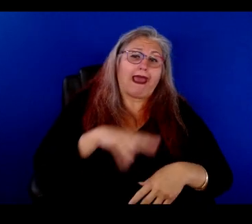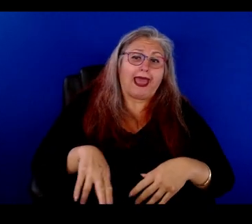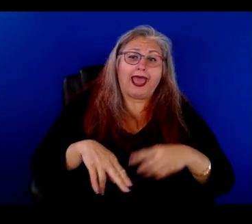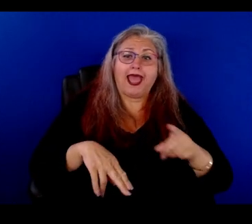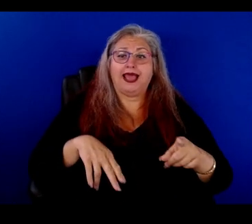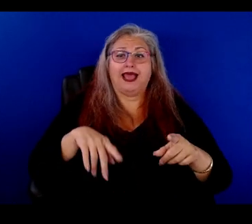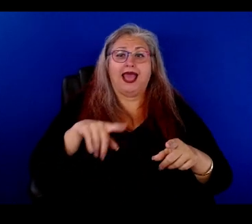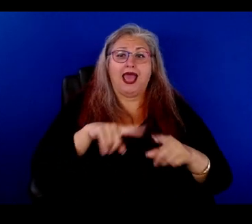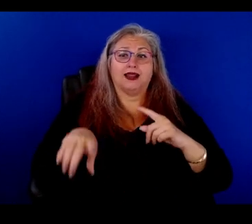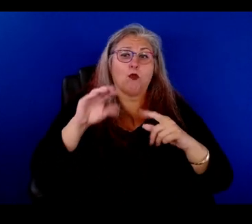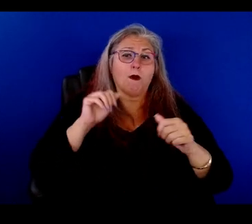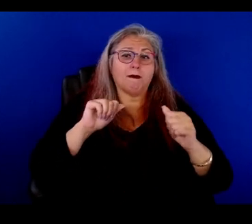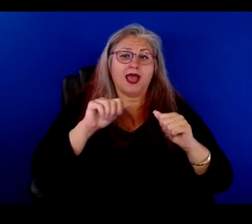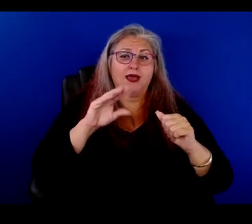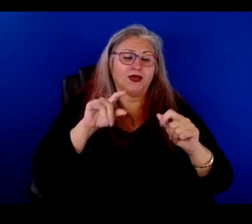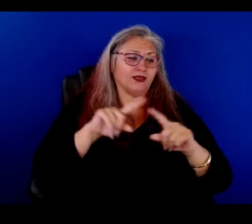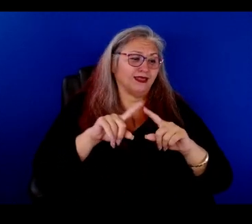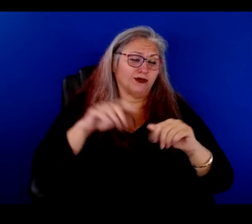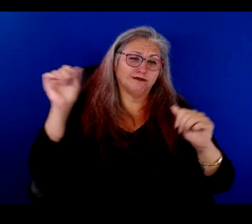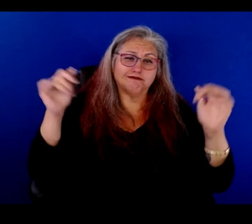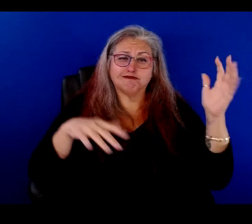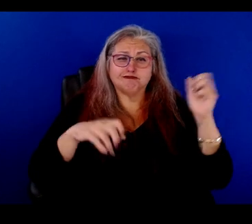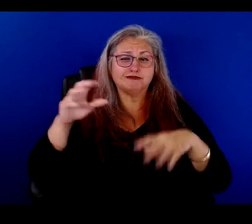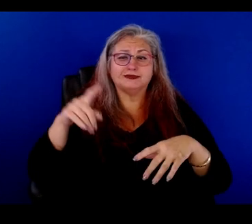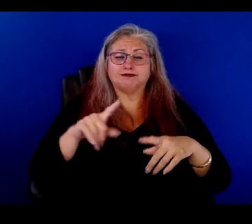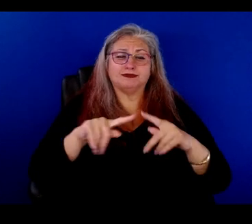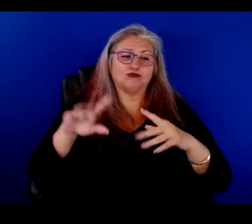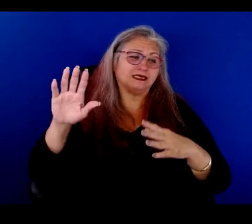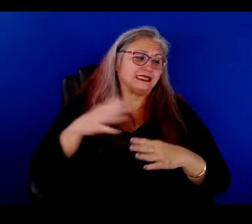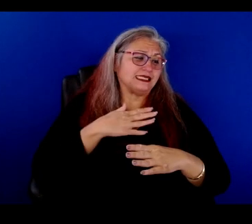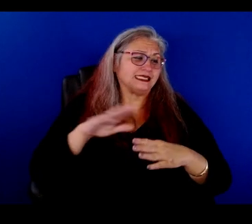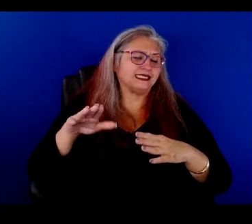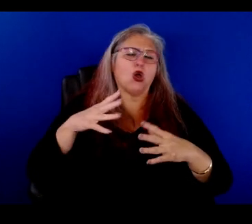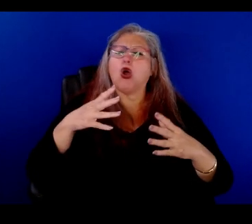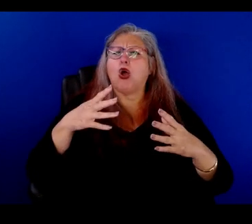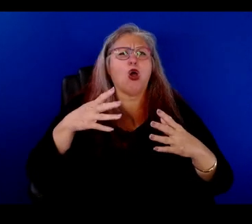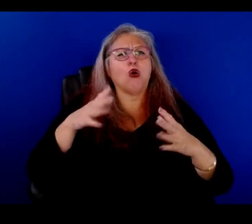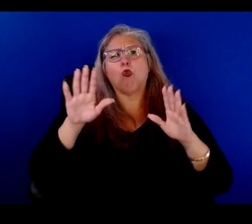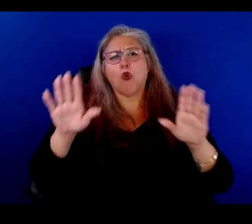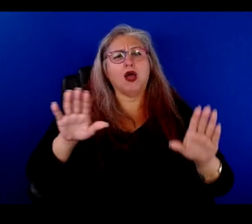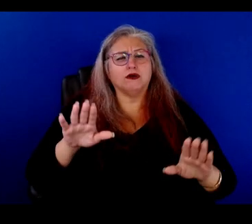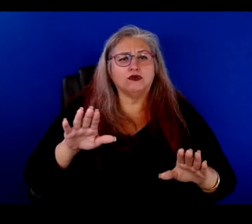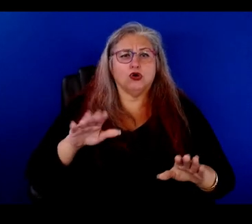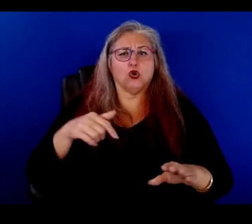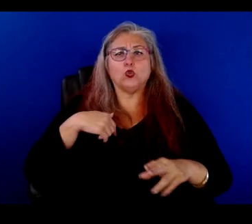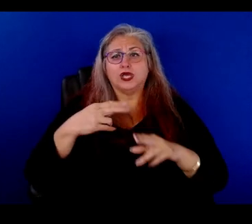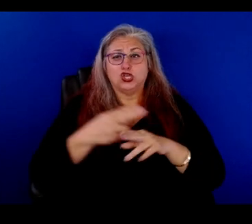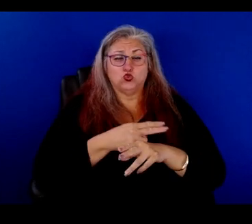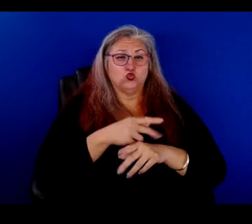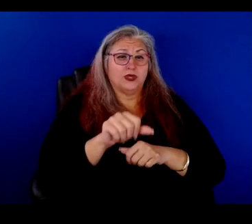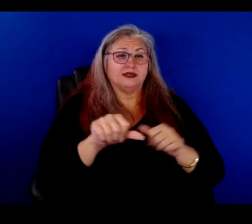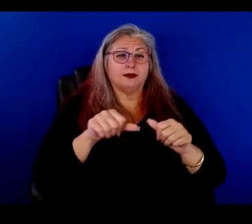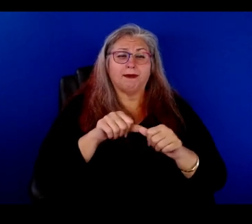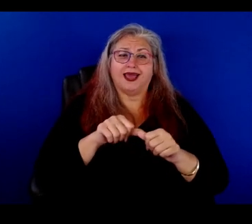Vance was even there with all his kids and, you know, singing. And, you know, it was wonderful. We utilized that space